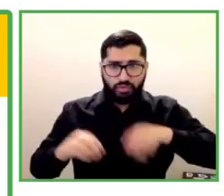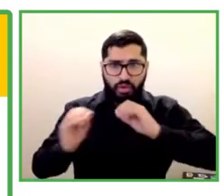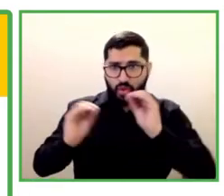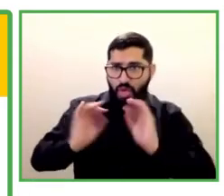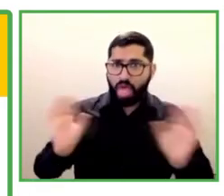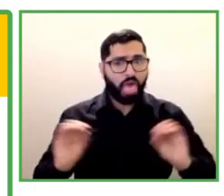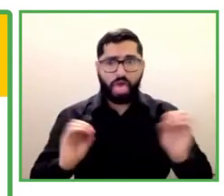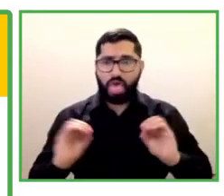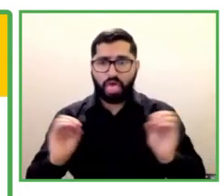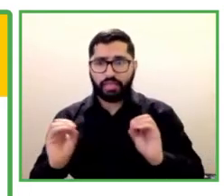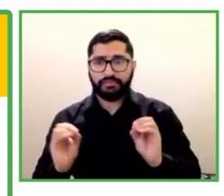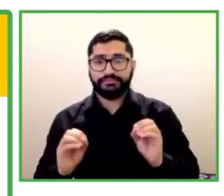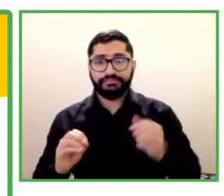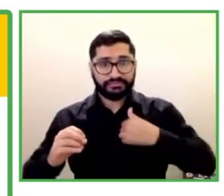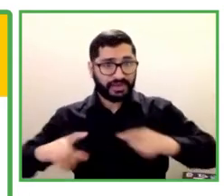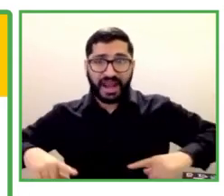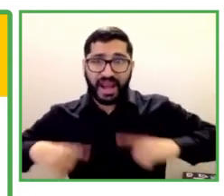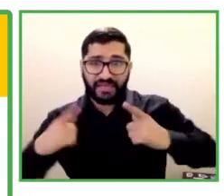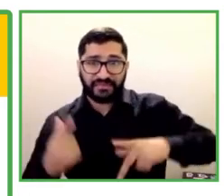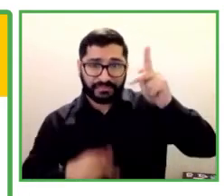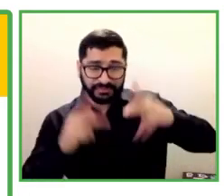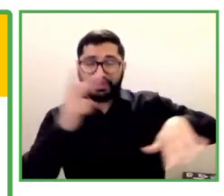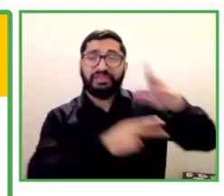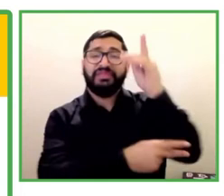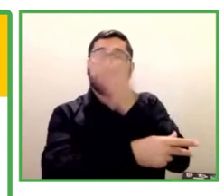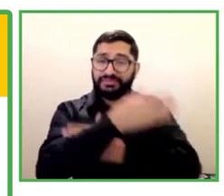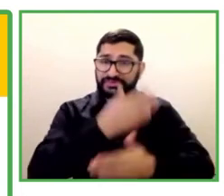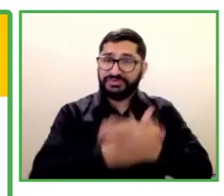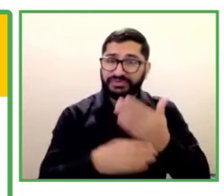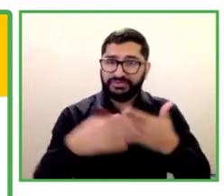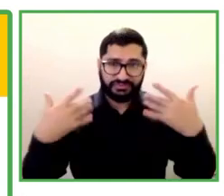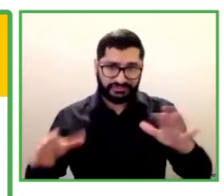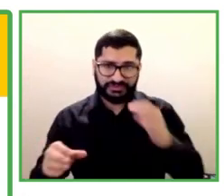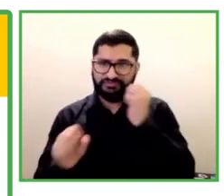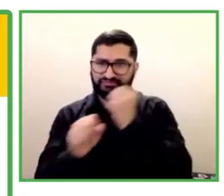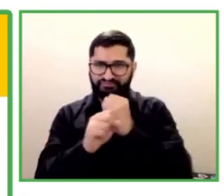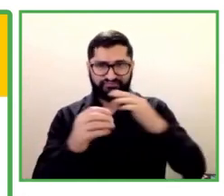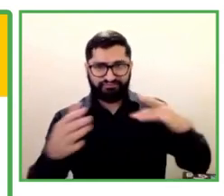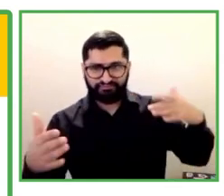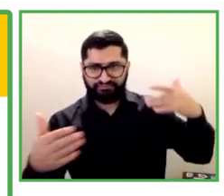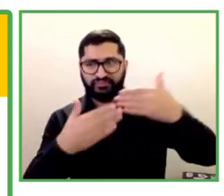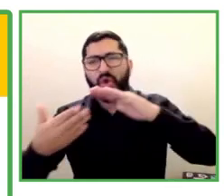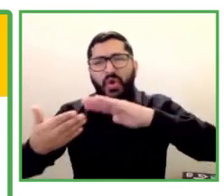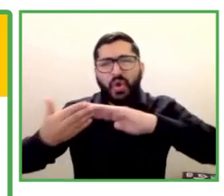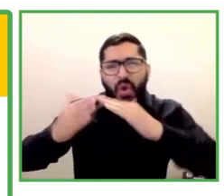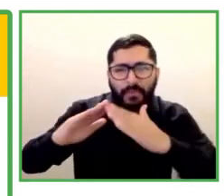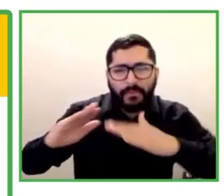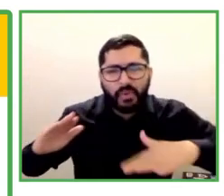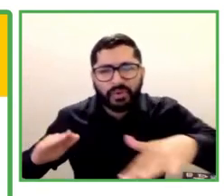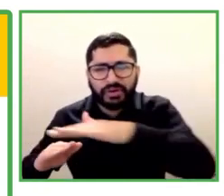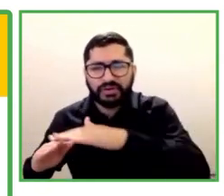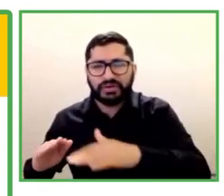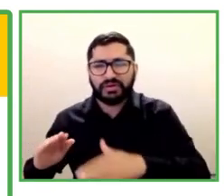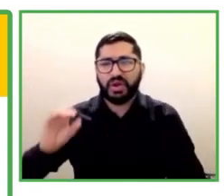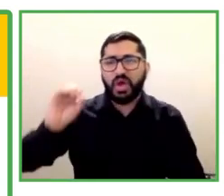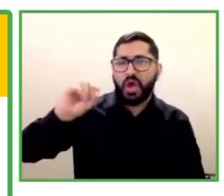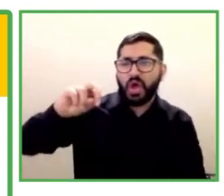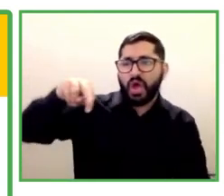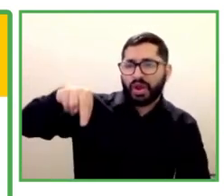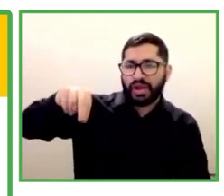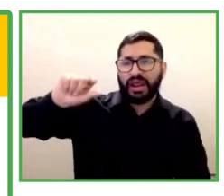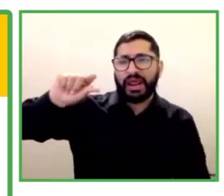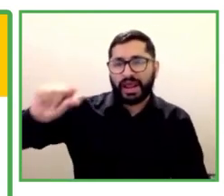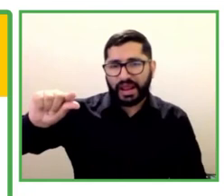and a grassroots team of our own to do campaigns on ability to disability. We've touched about 7